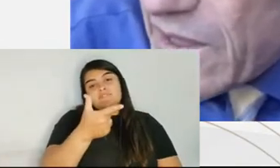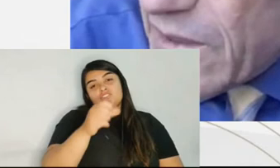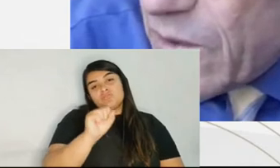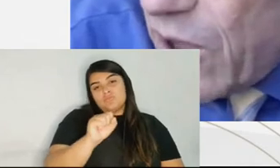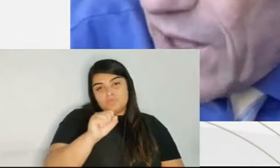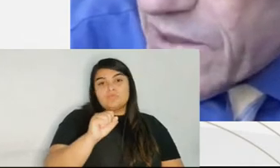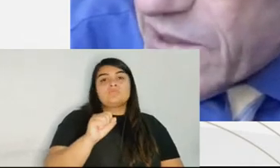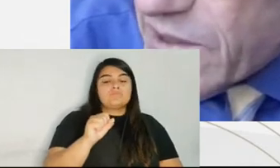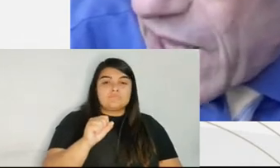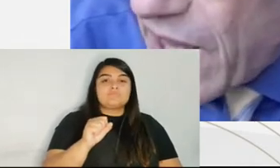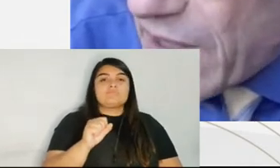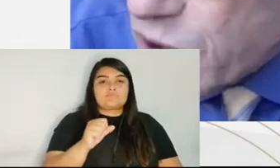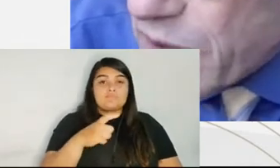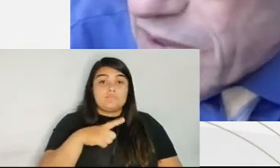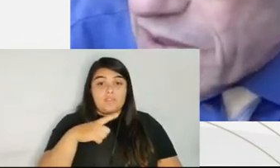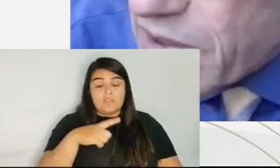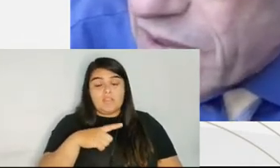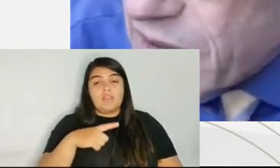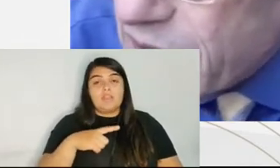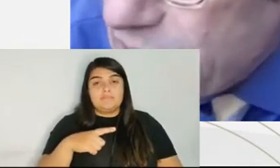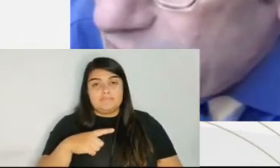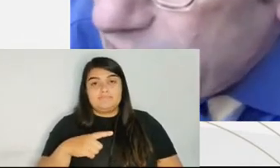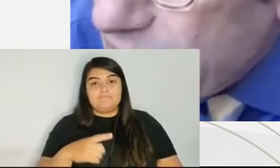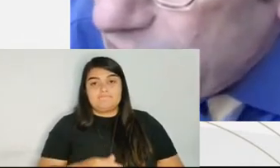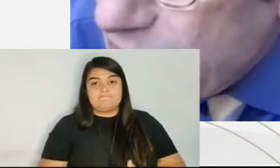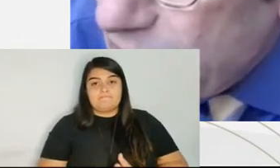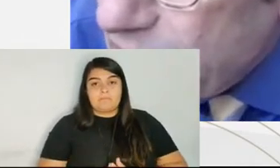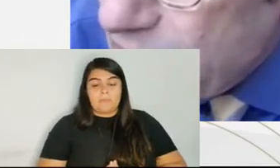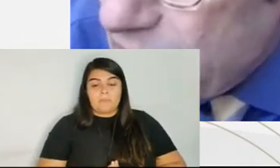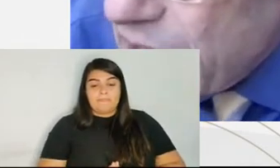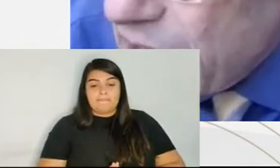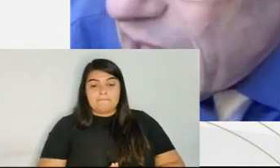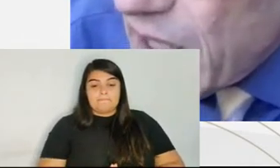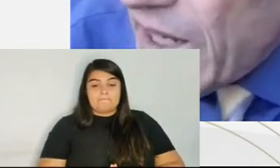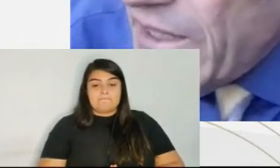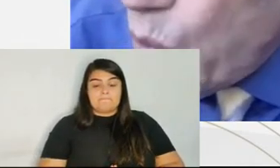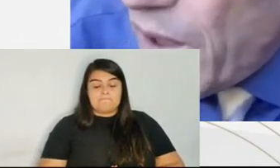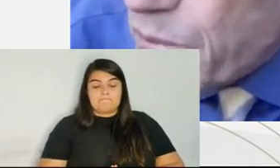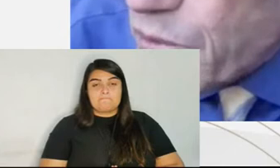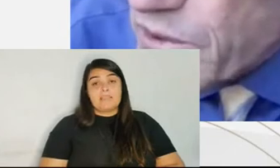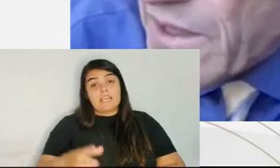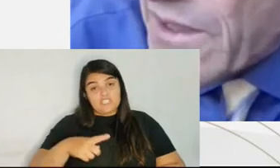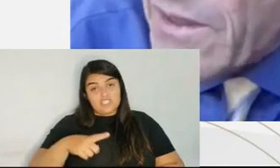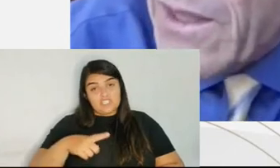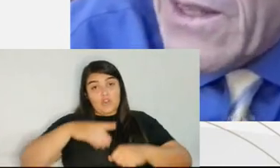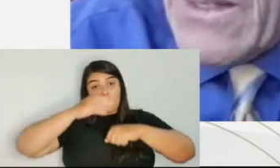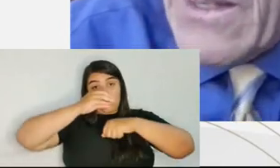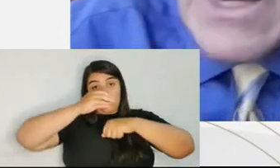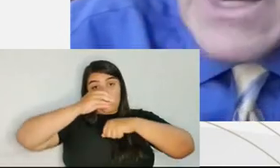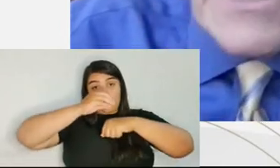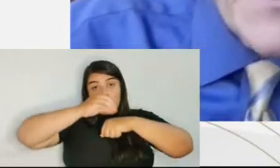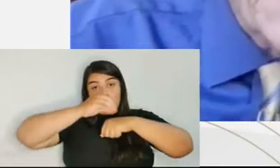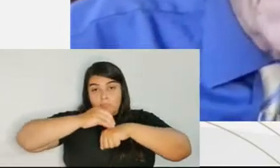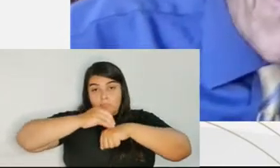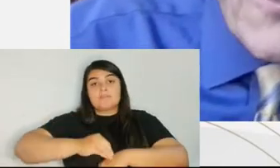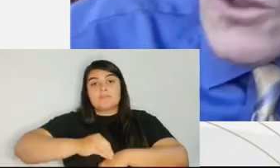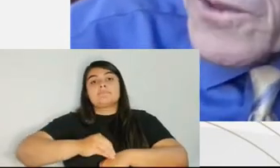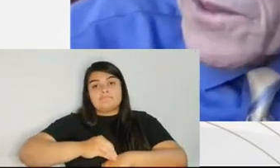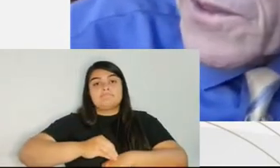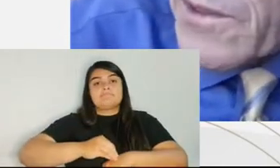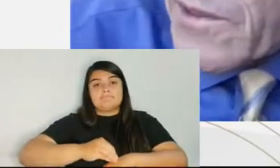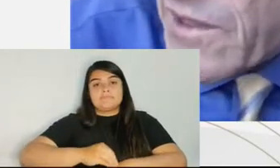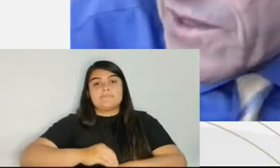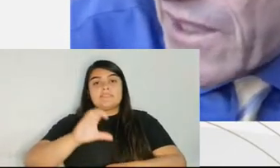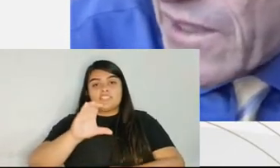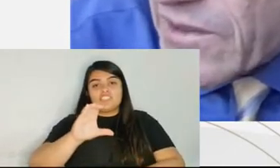In Los Angeles, 81%. In some of the smaller